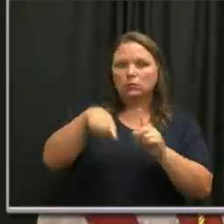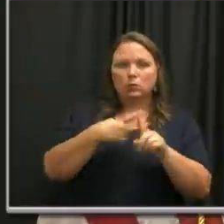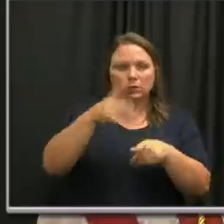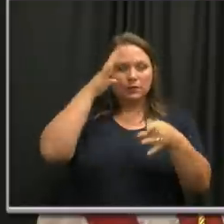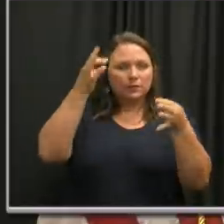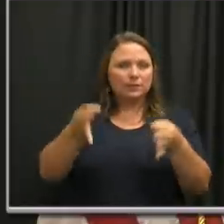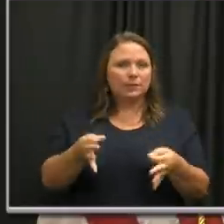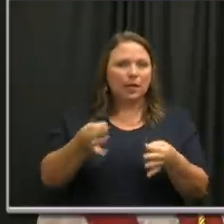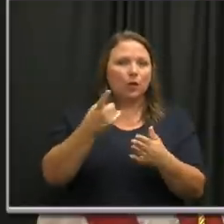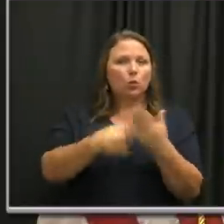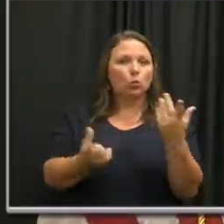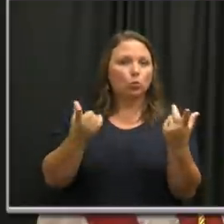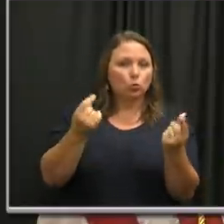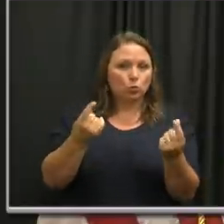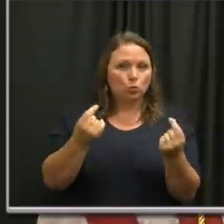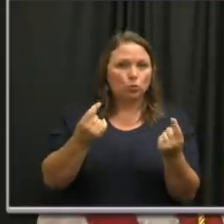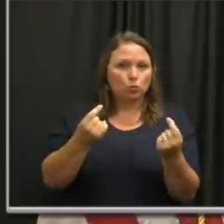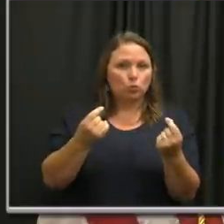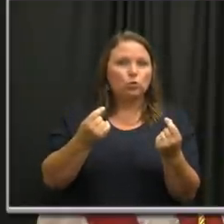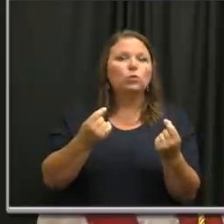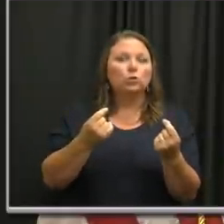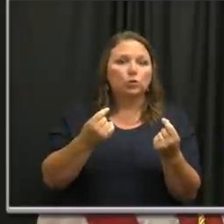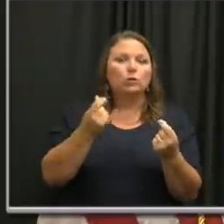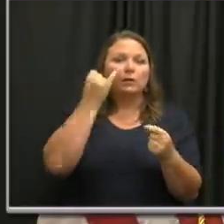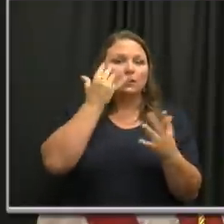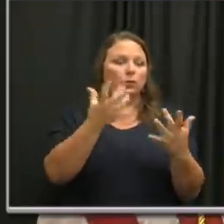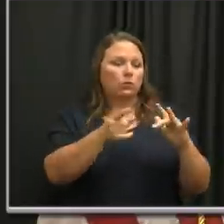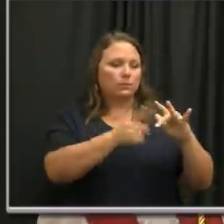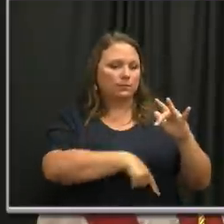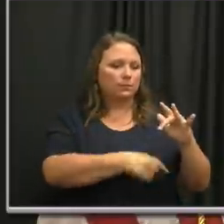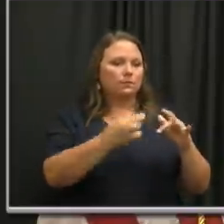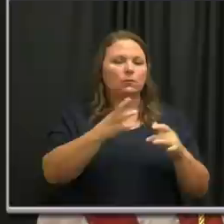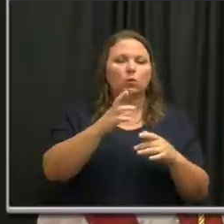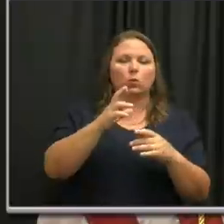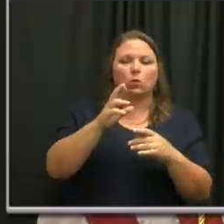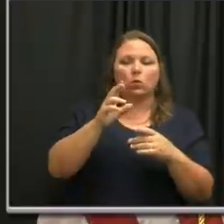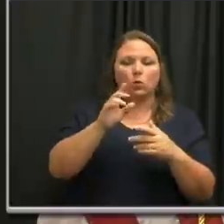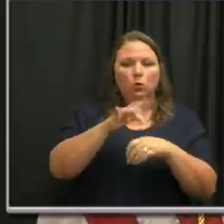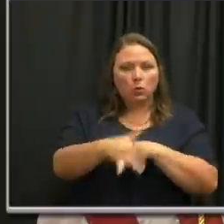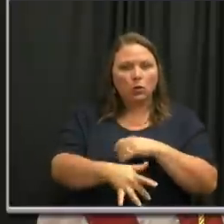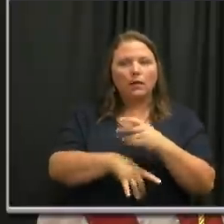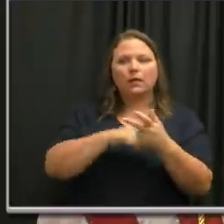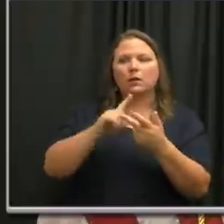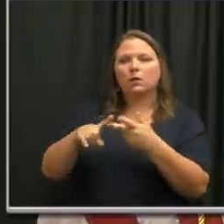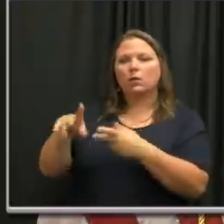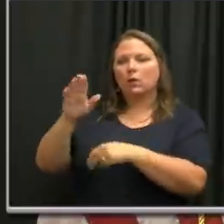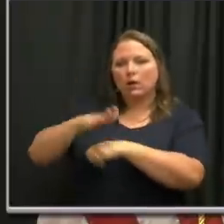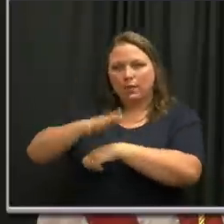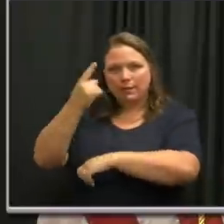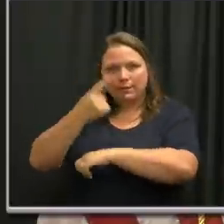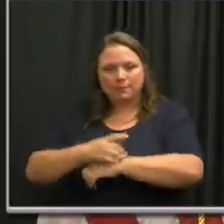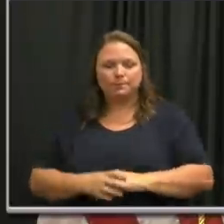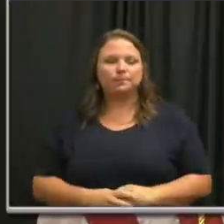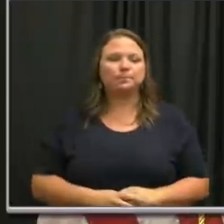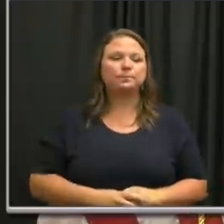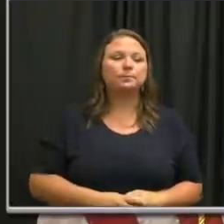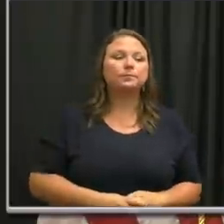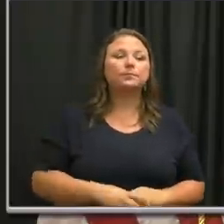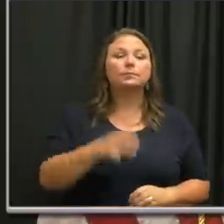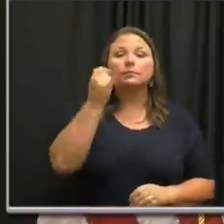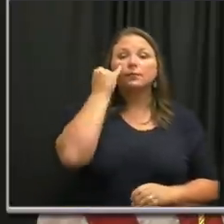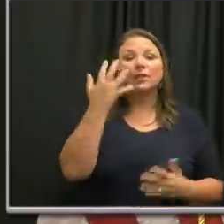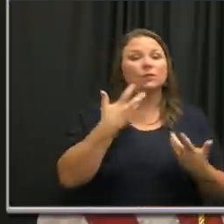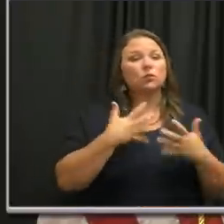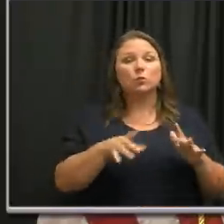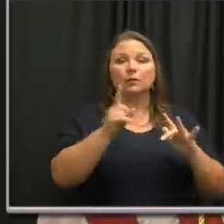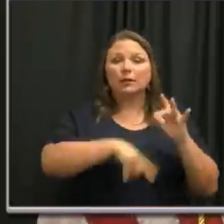decision as to whether or not you want to choose to vote by an absentee by mail ballot. If you don't want